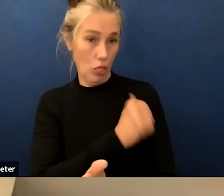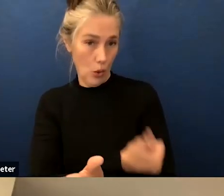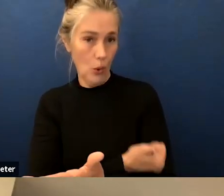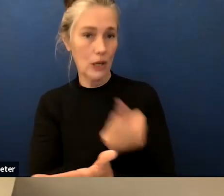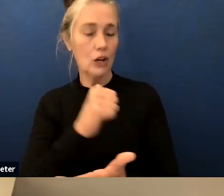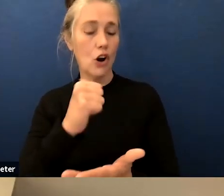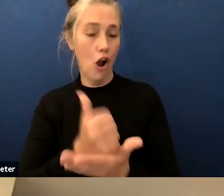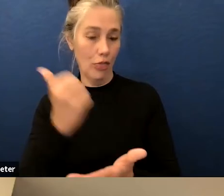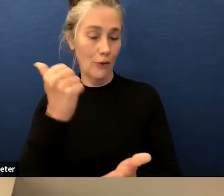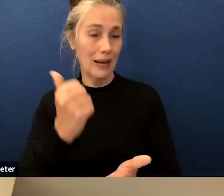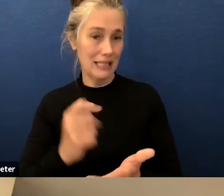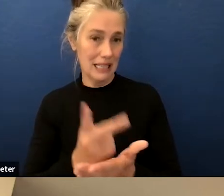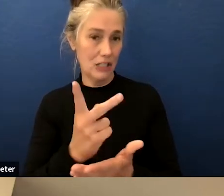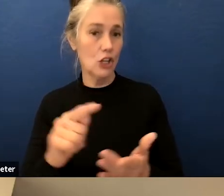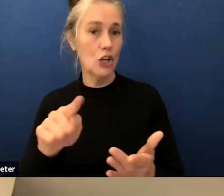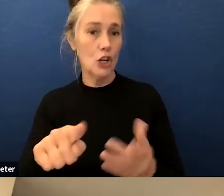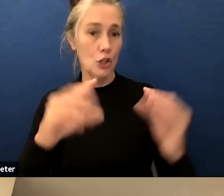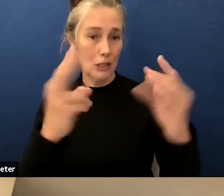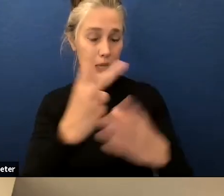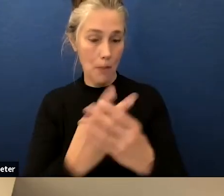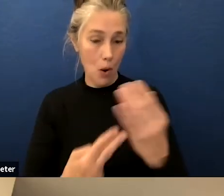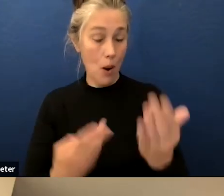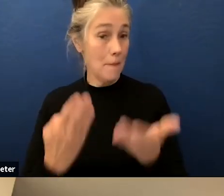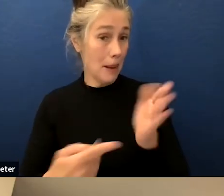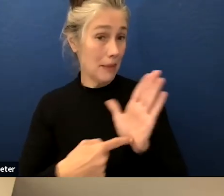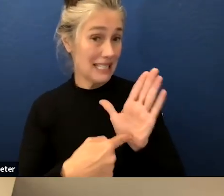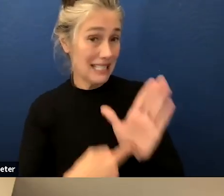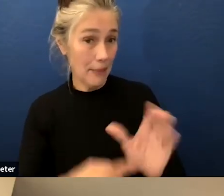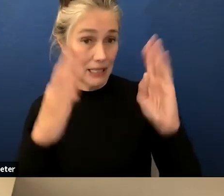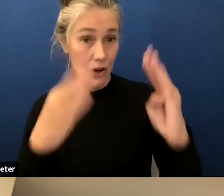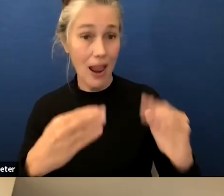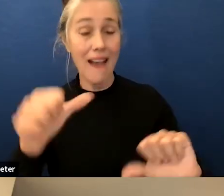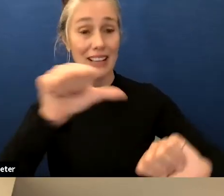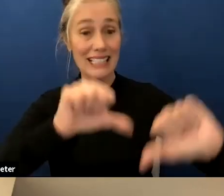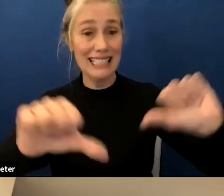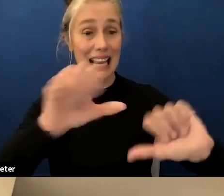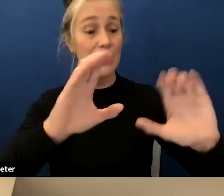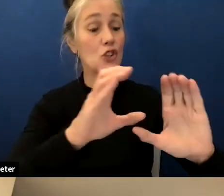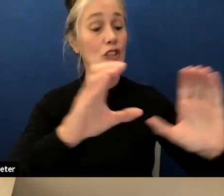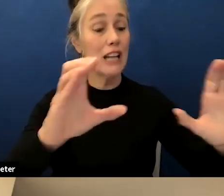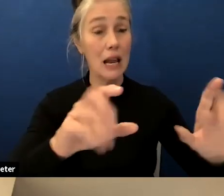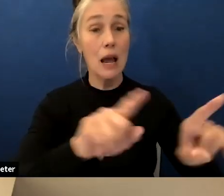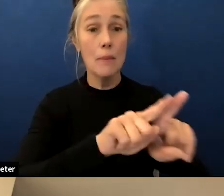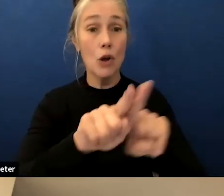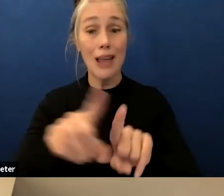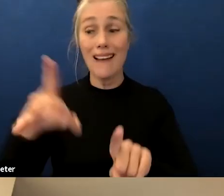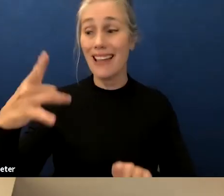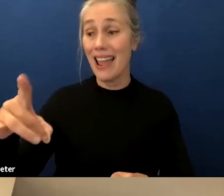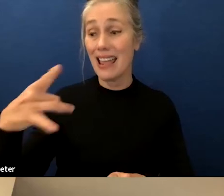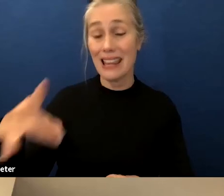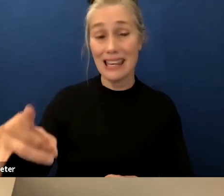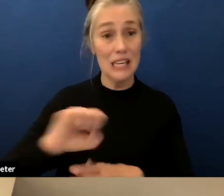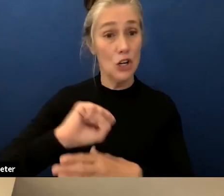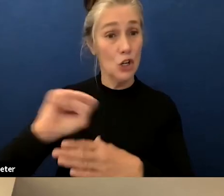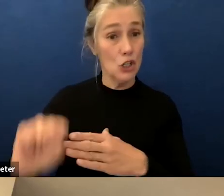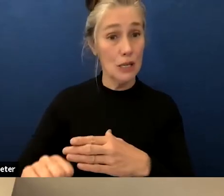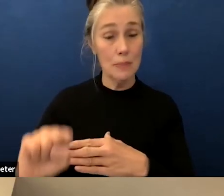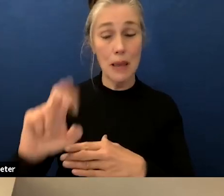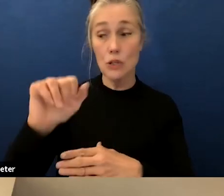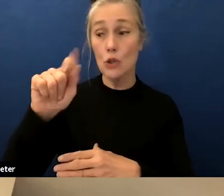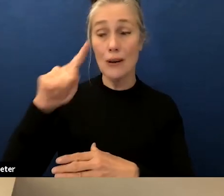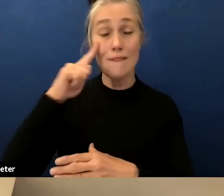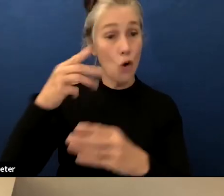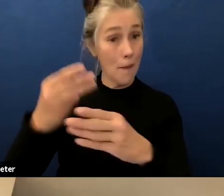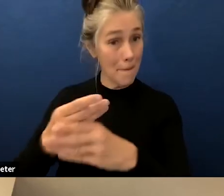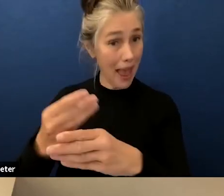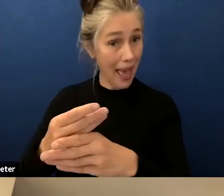a teacher may have a science credential but they also have 18 semester units in math so what that does now